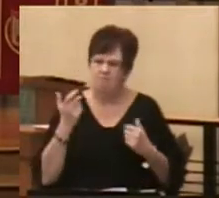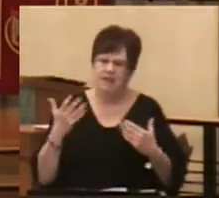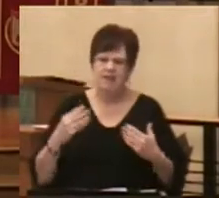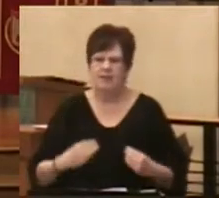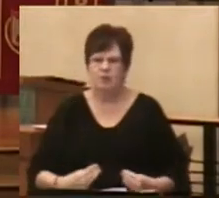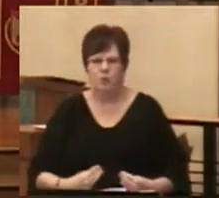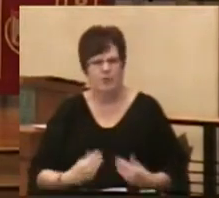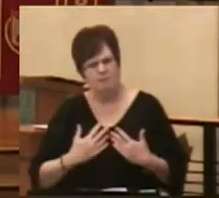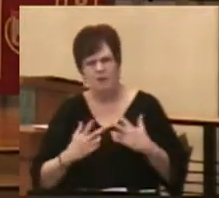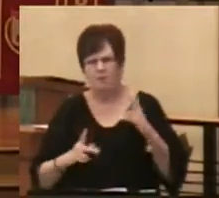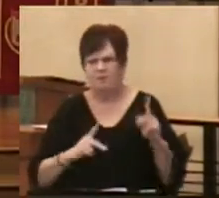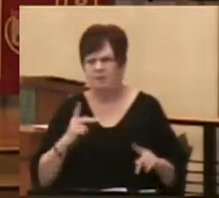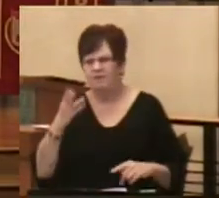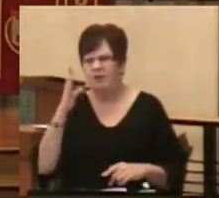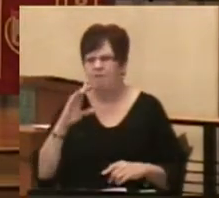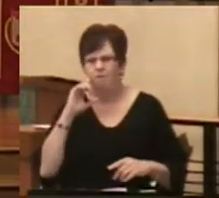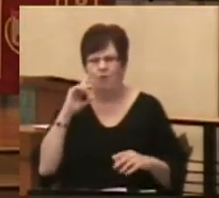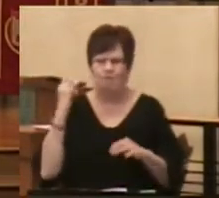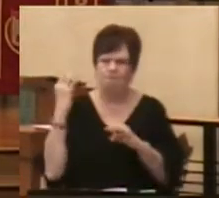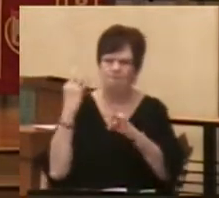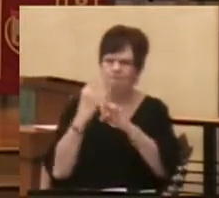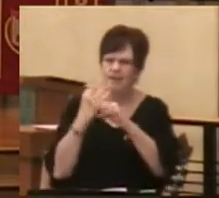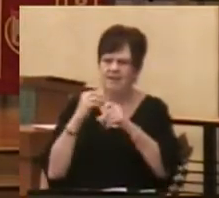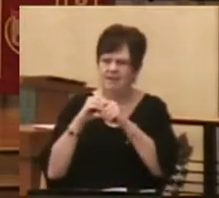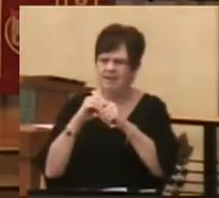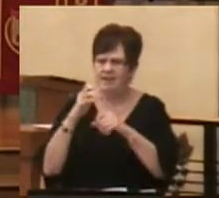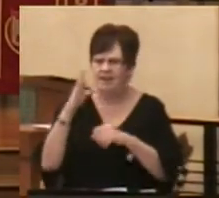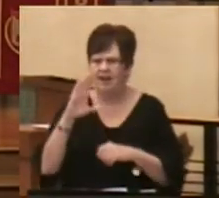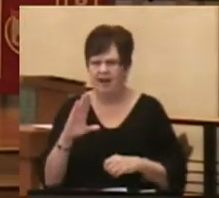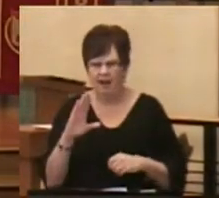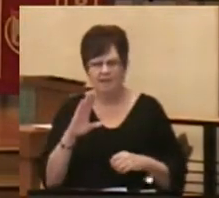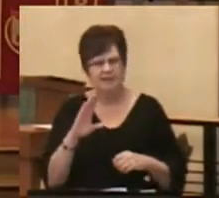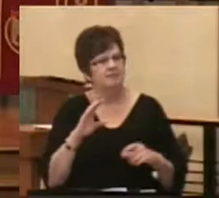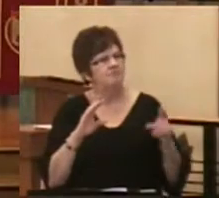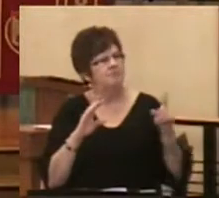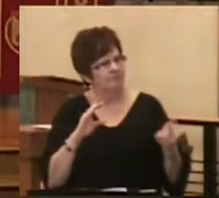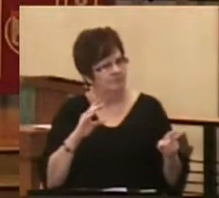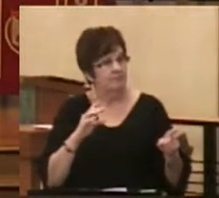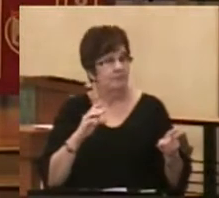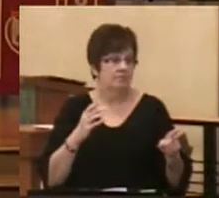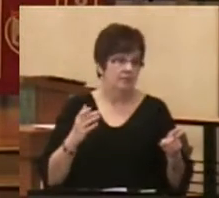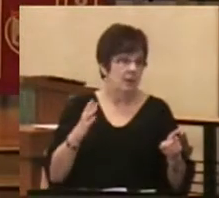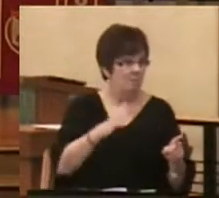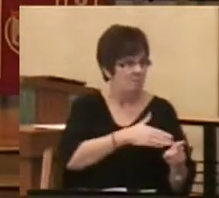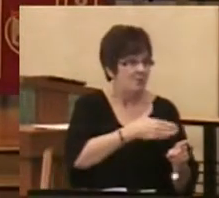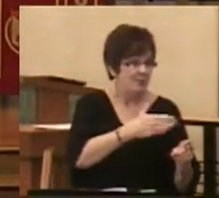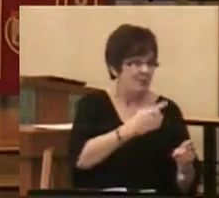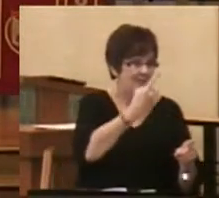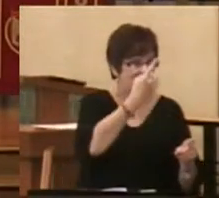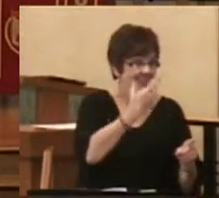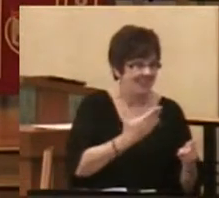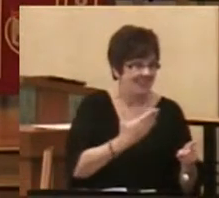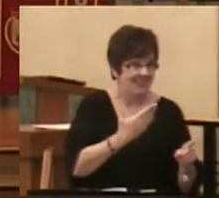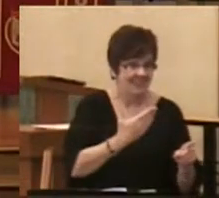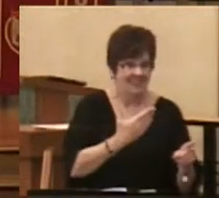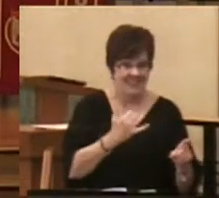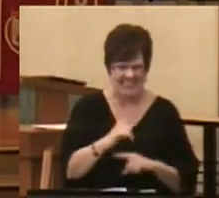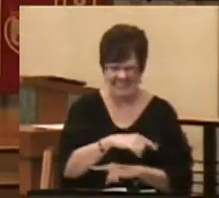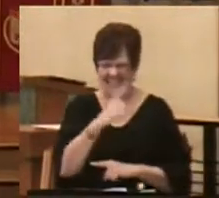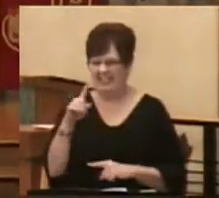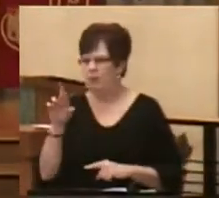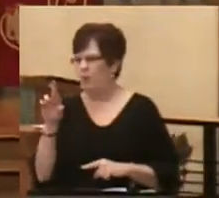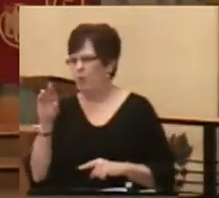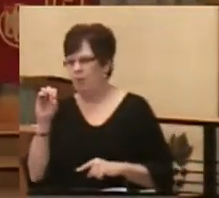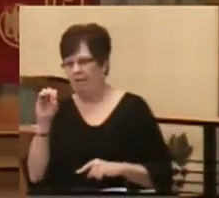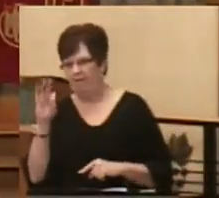people of God to faith in God. Not least among them is music. Today is Reformation